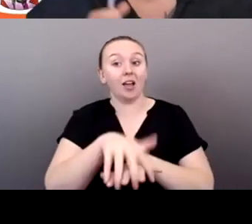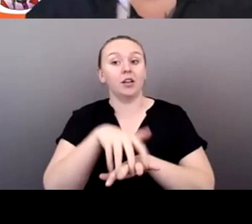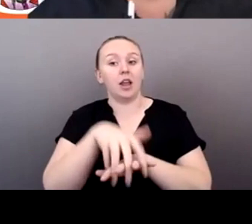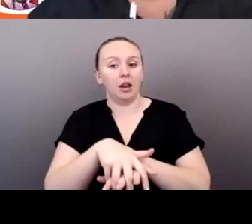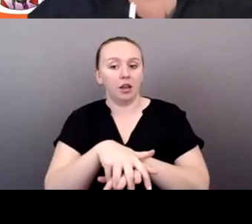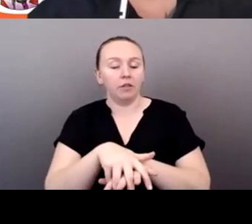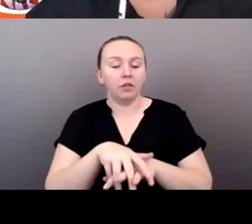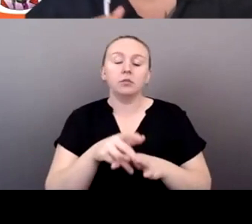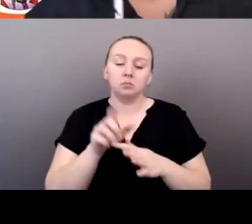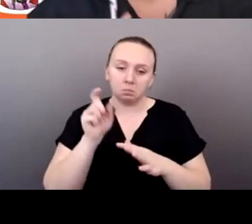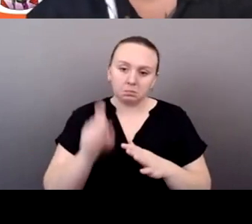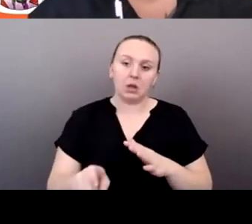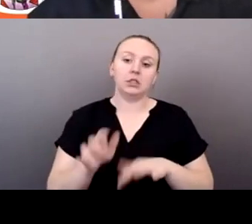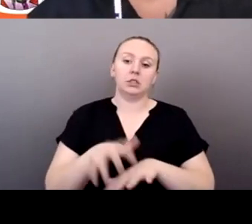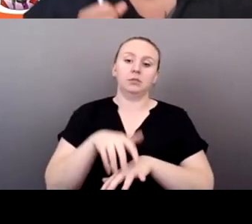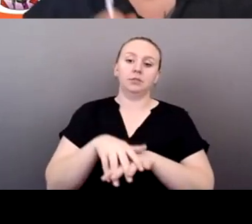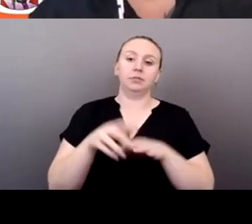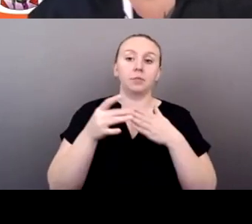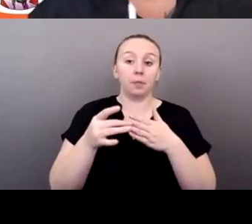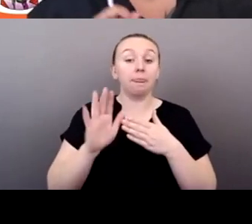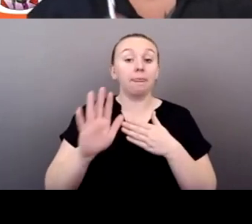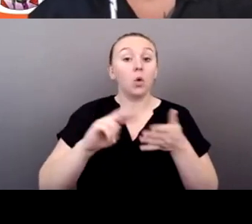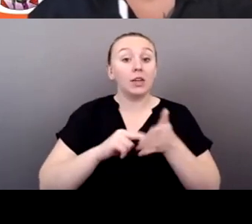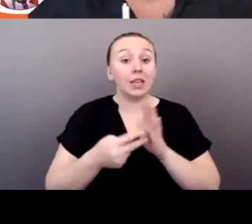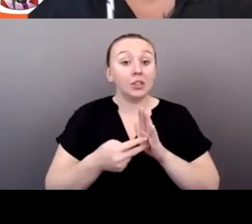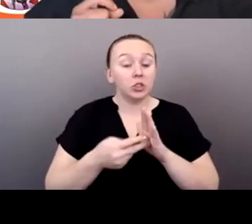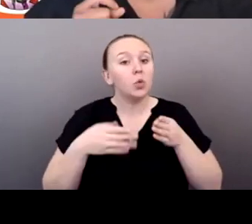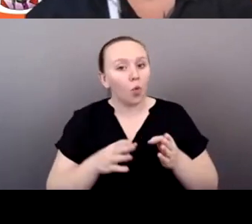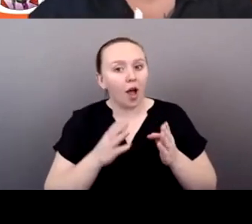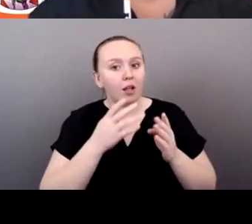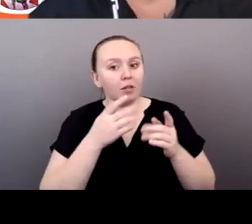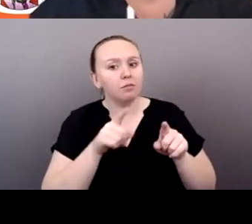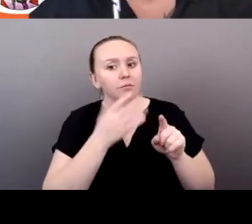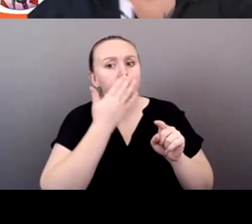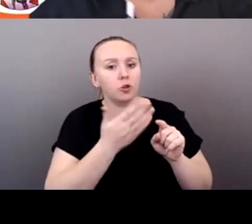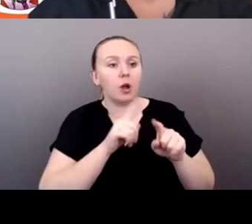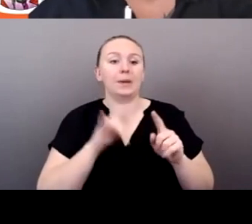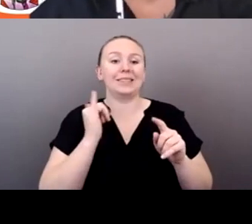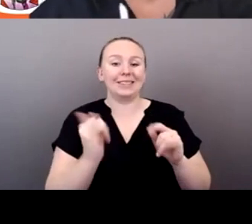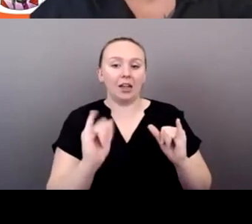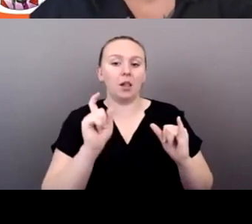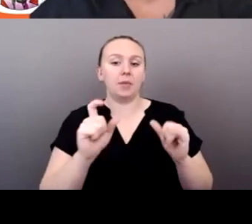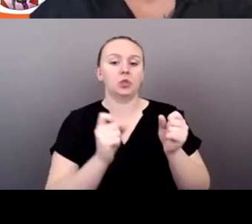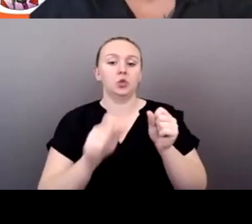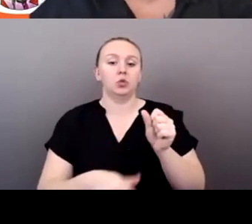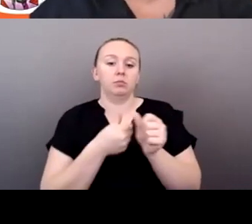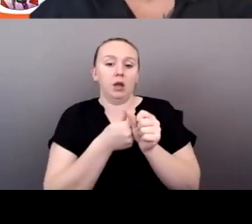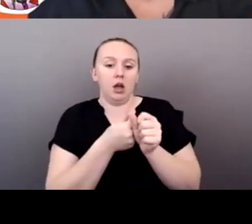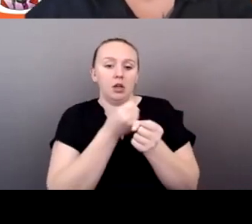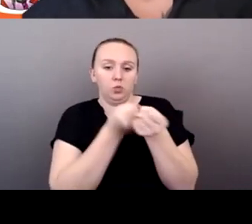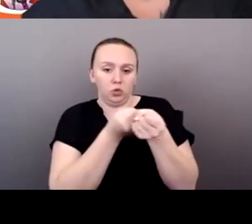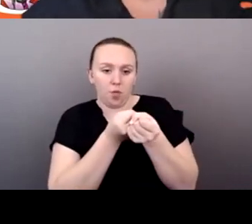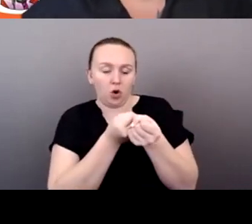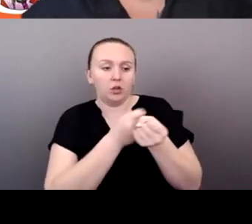your intentions, while good, still need to take a backseat to the fact that all of this work and community needs to be led by indigenous people.